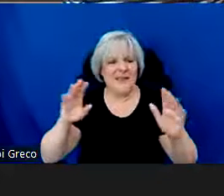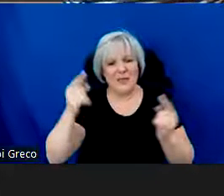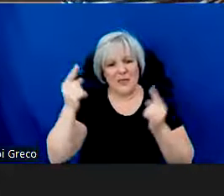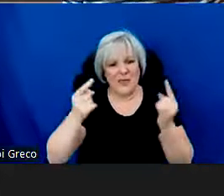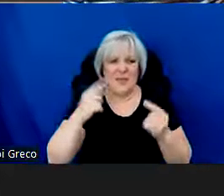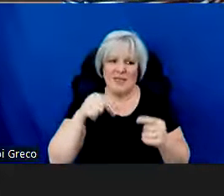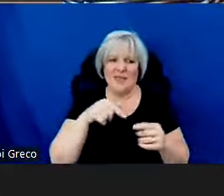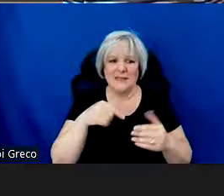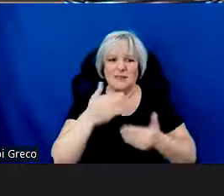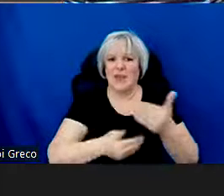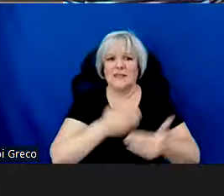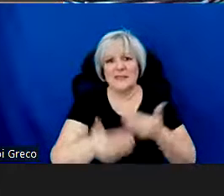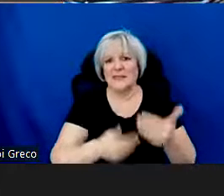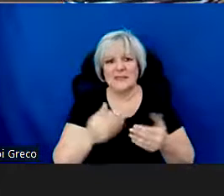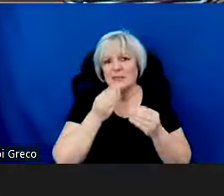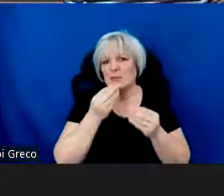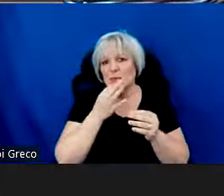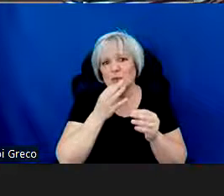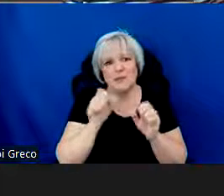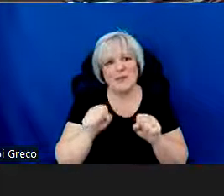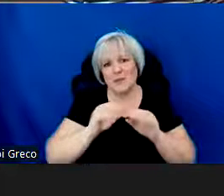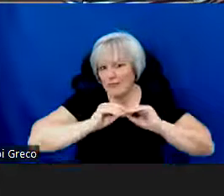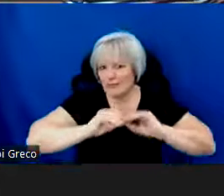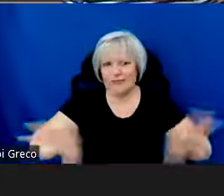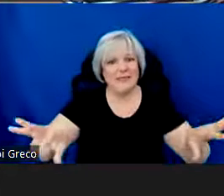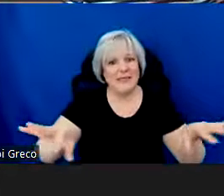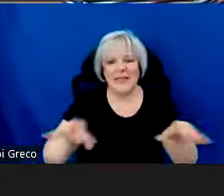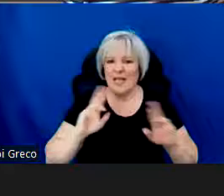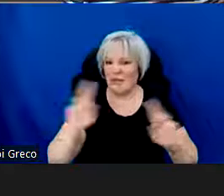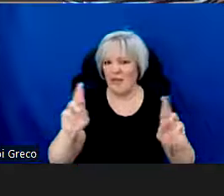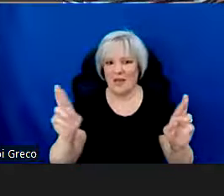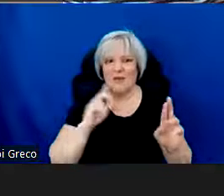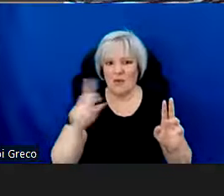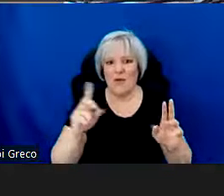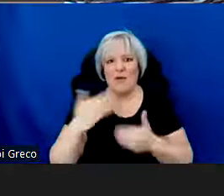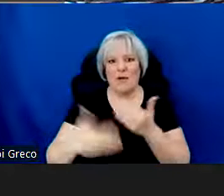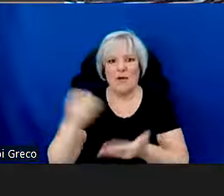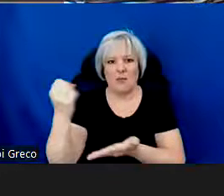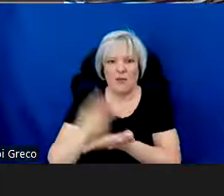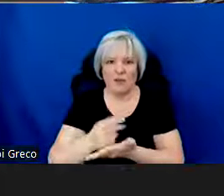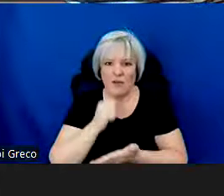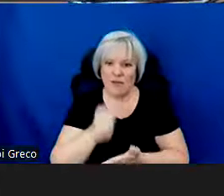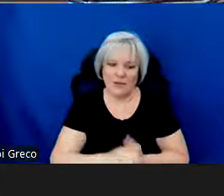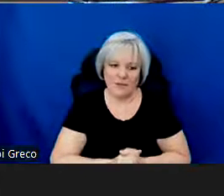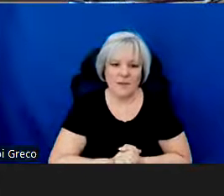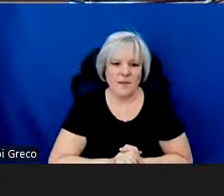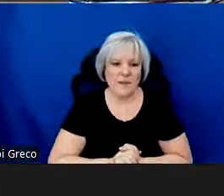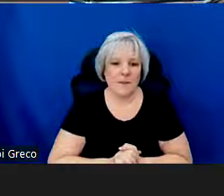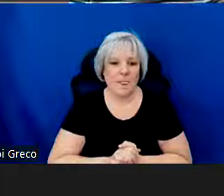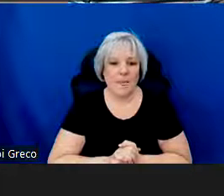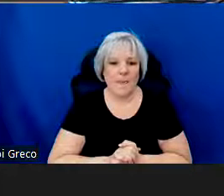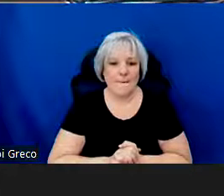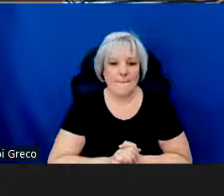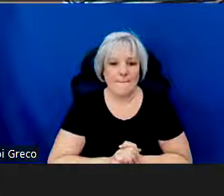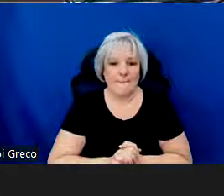application out as soon as possible and make sure that it's ready for that September 1st project period start.